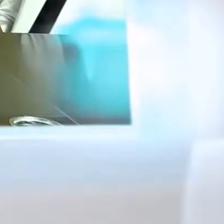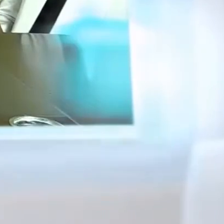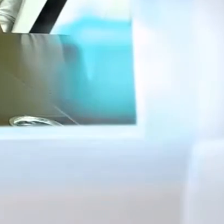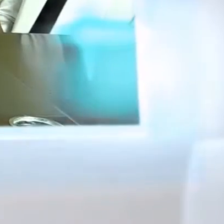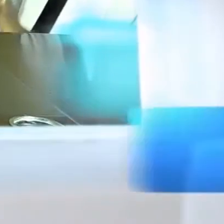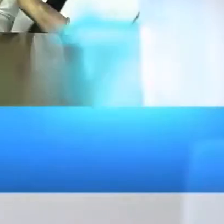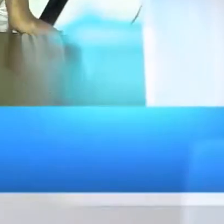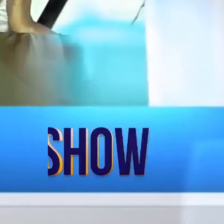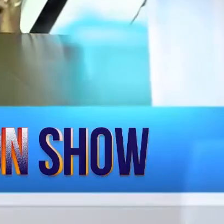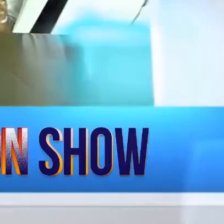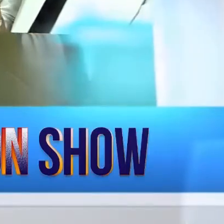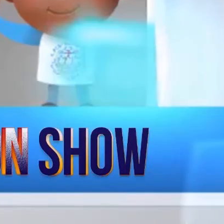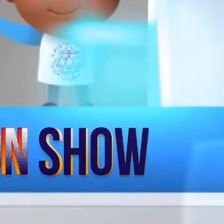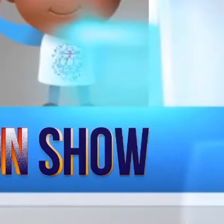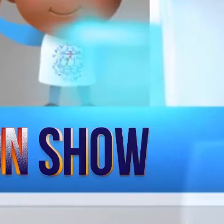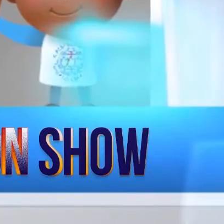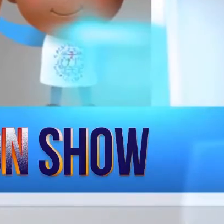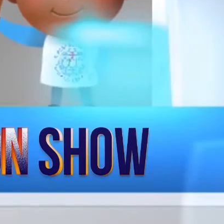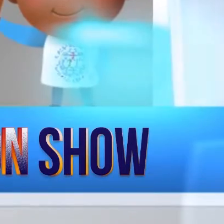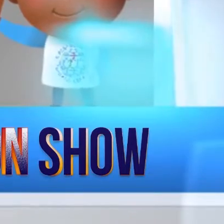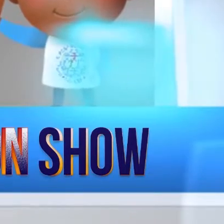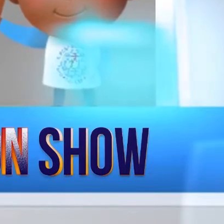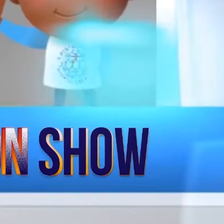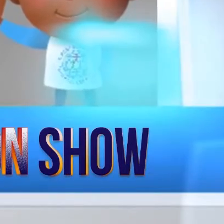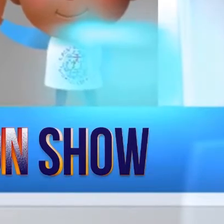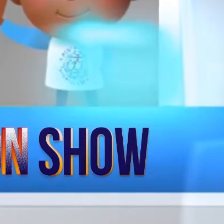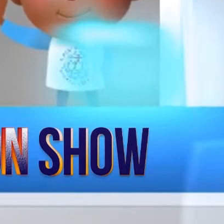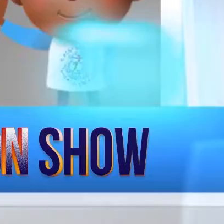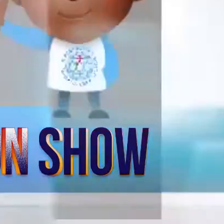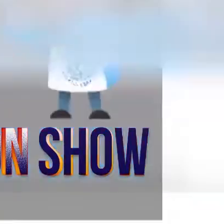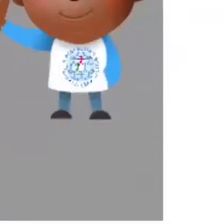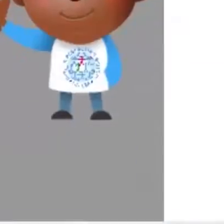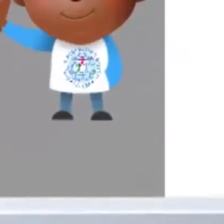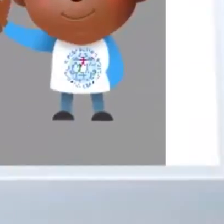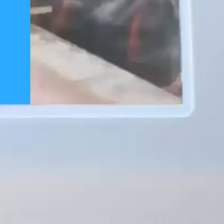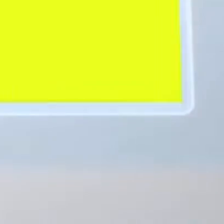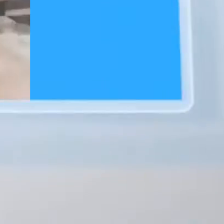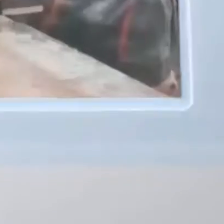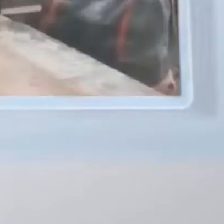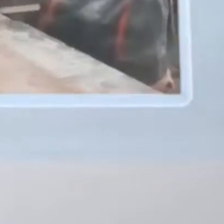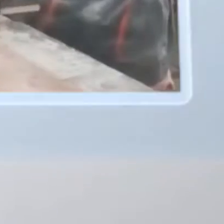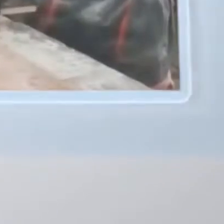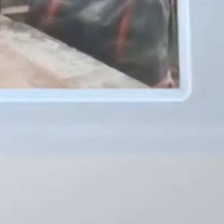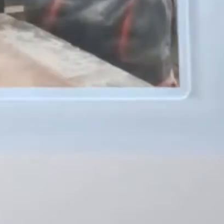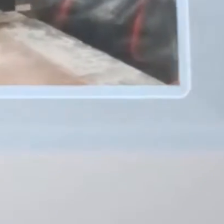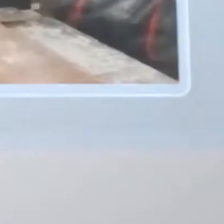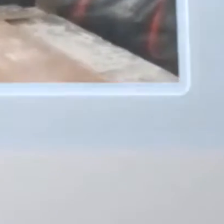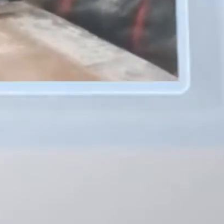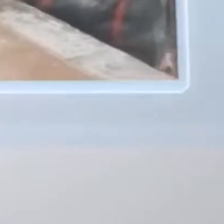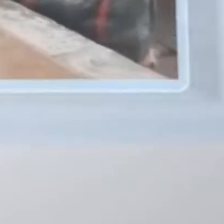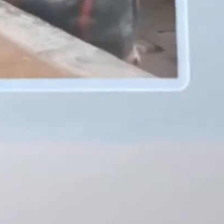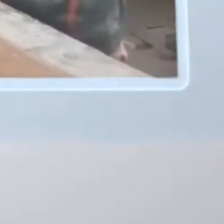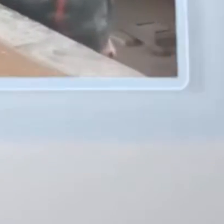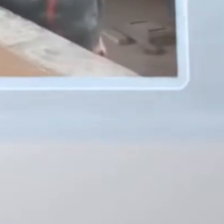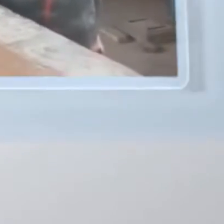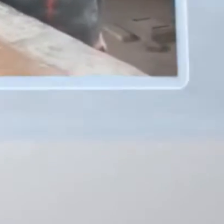normally say that we have four baskets of rights. Four baskets of rights. At the end of three year training